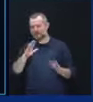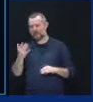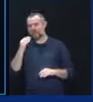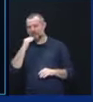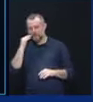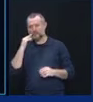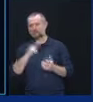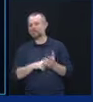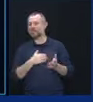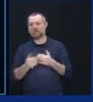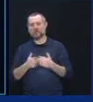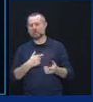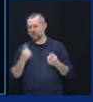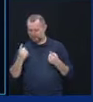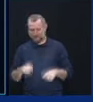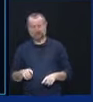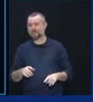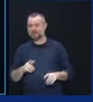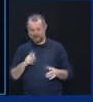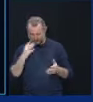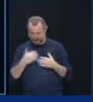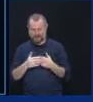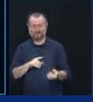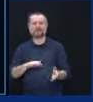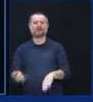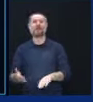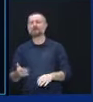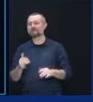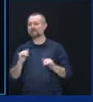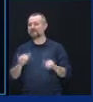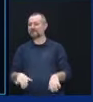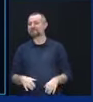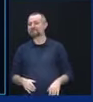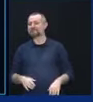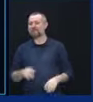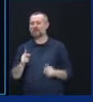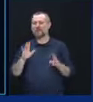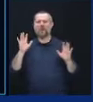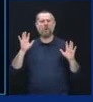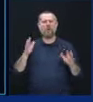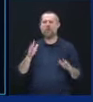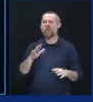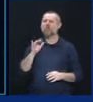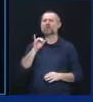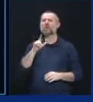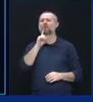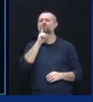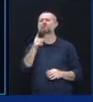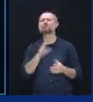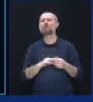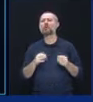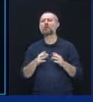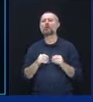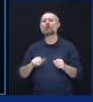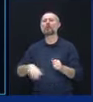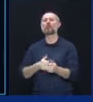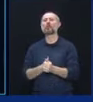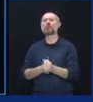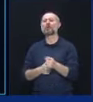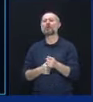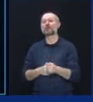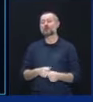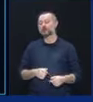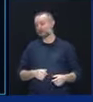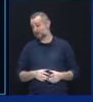today. So if you have the perfect answer, then why will people die in nursing